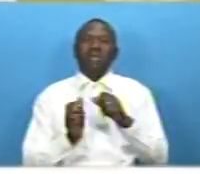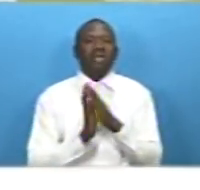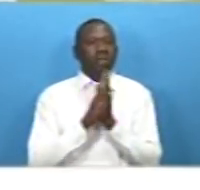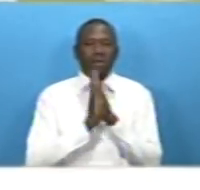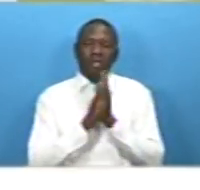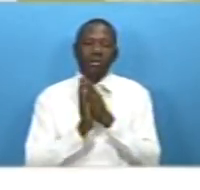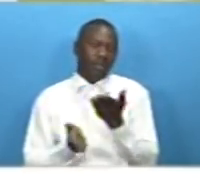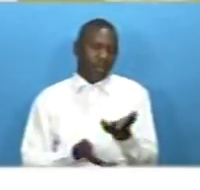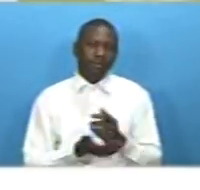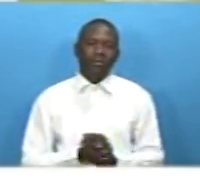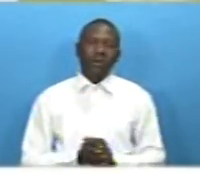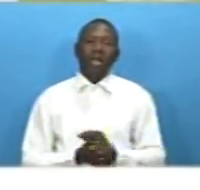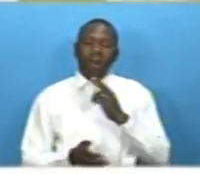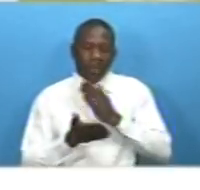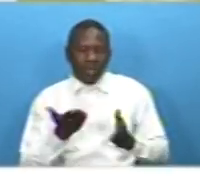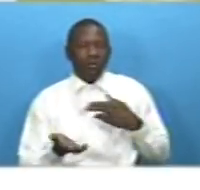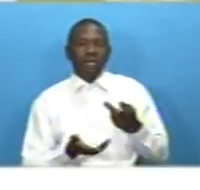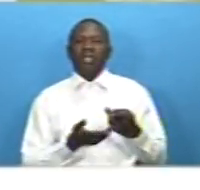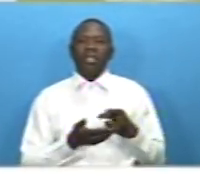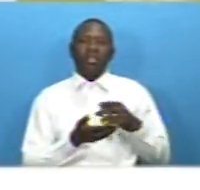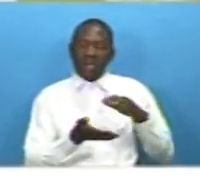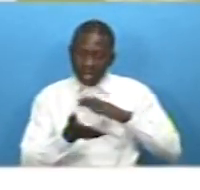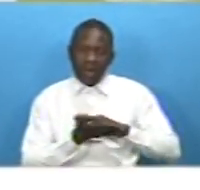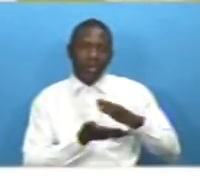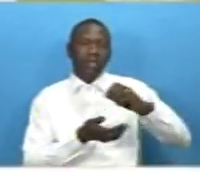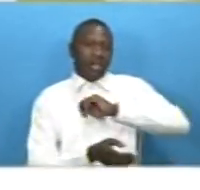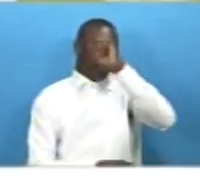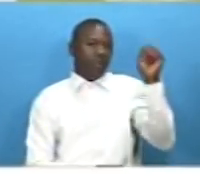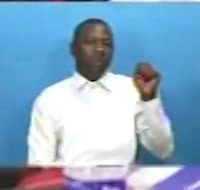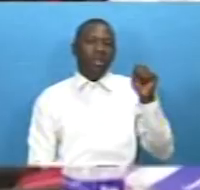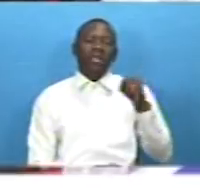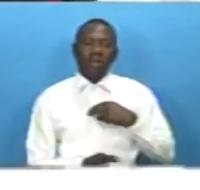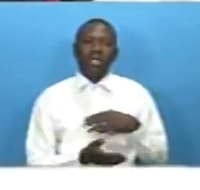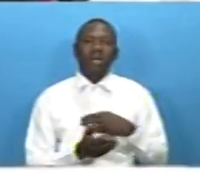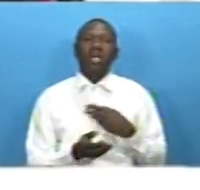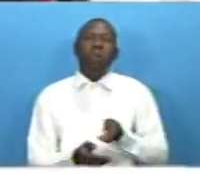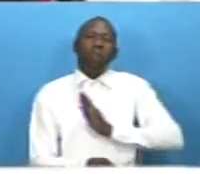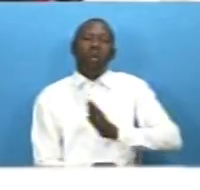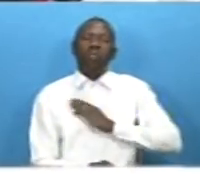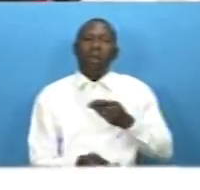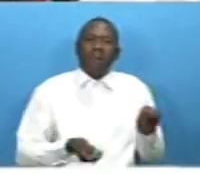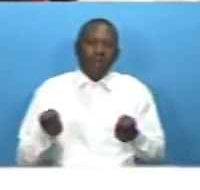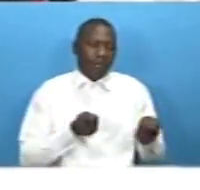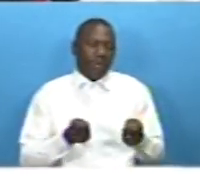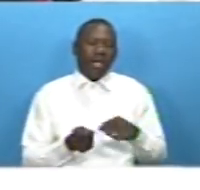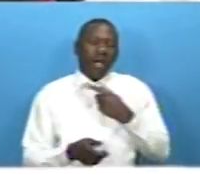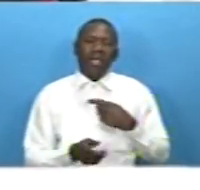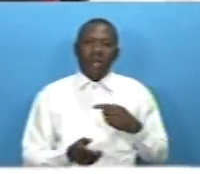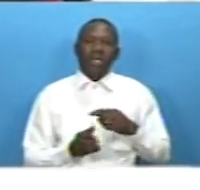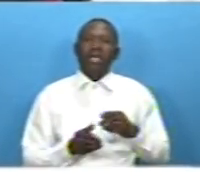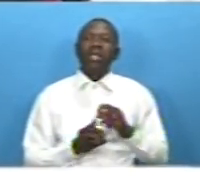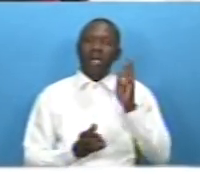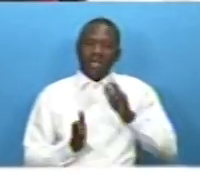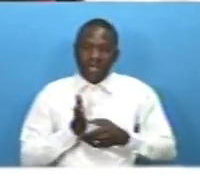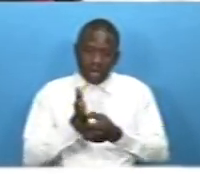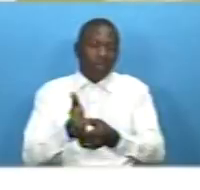streamline diaspora bonds in our financing strategies the debt management of and the director of the ministry of